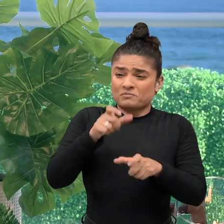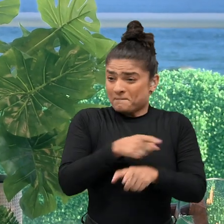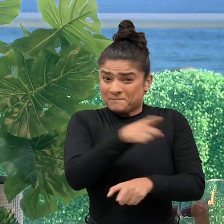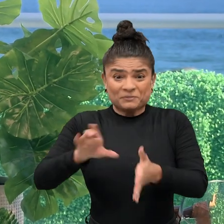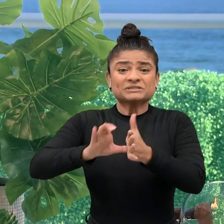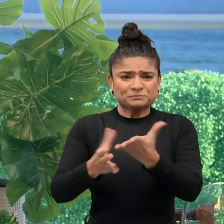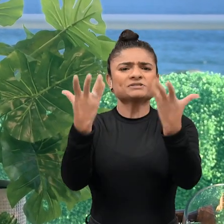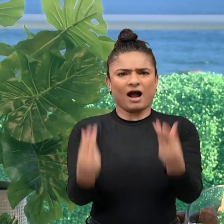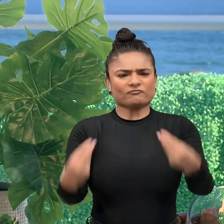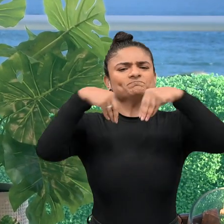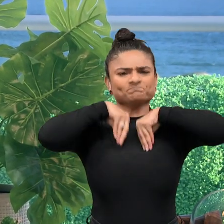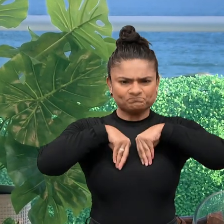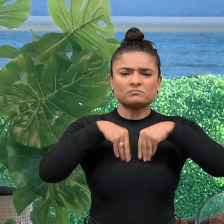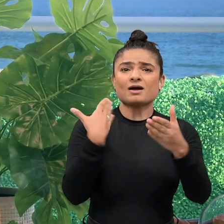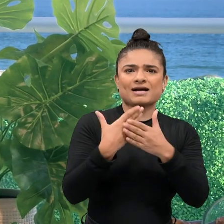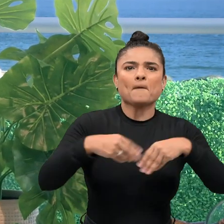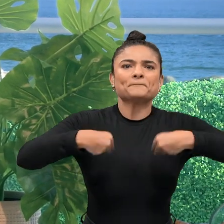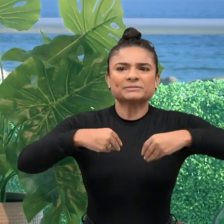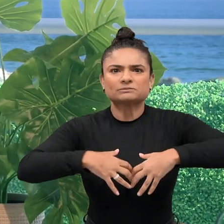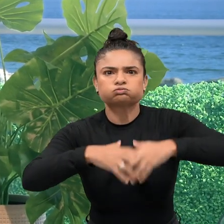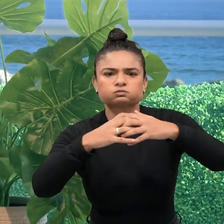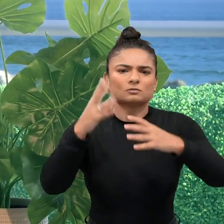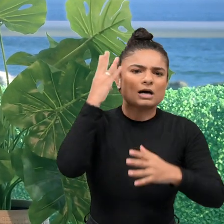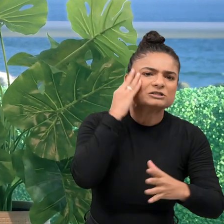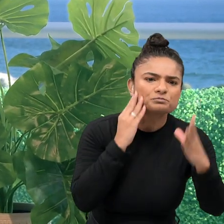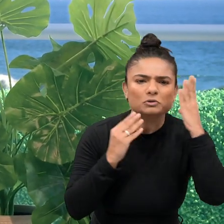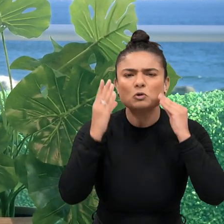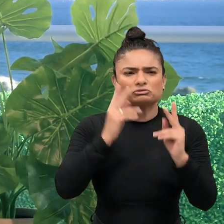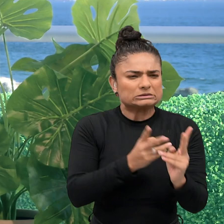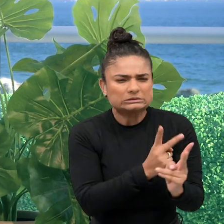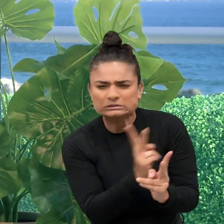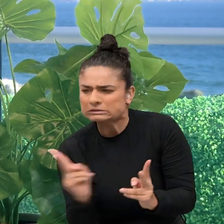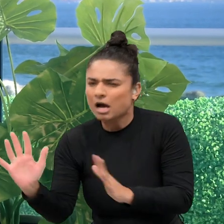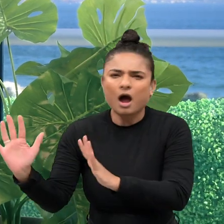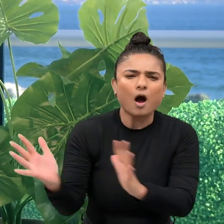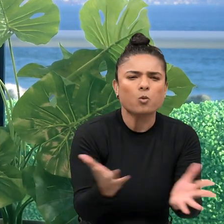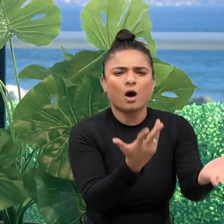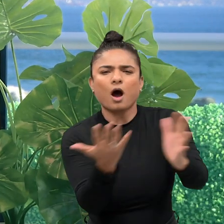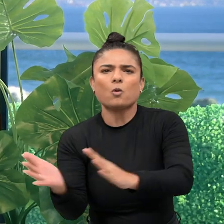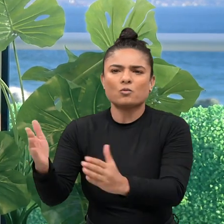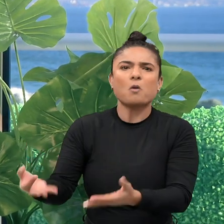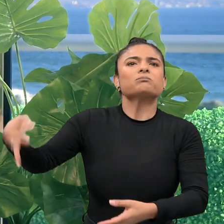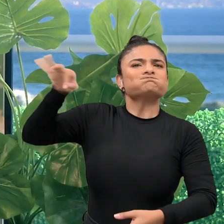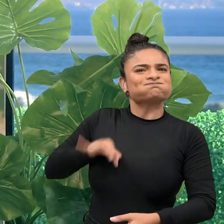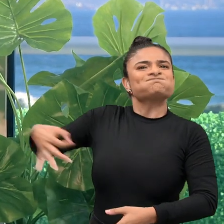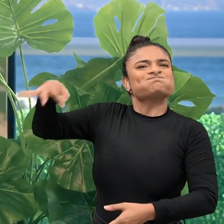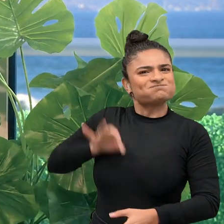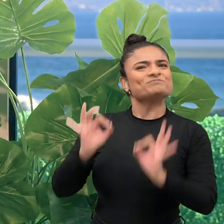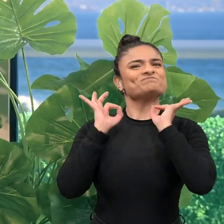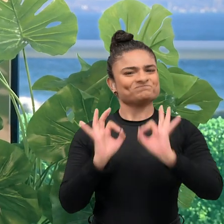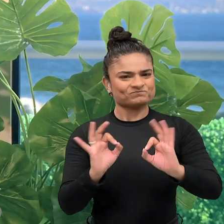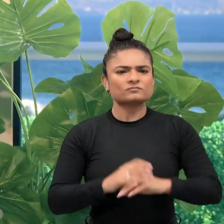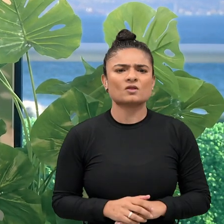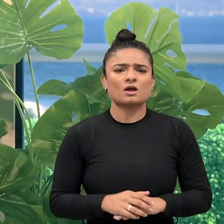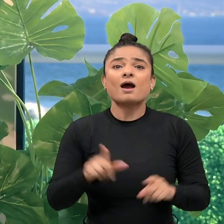persons with disabilities own enterprises through which they use the expertise and experience to earn a decent living.